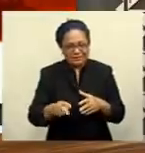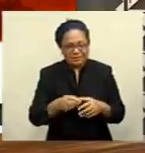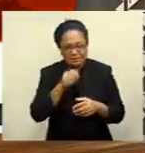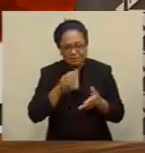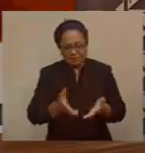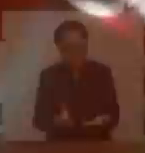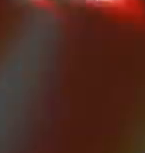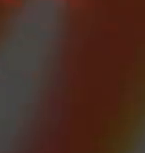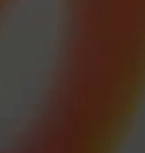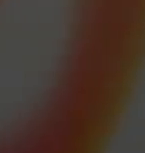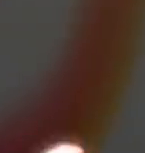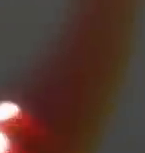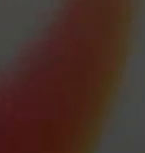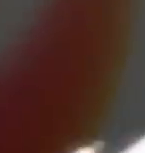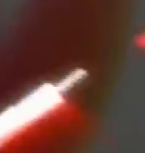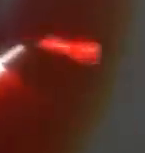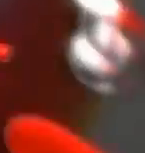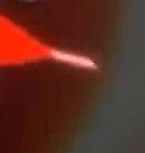break.